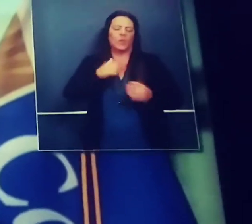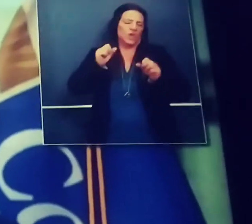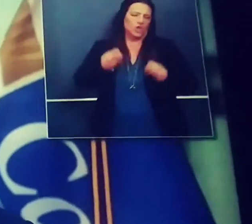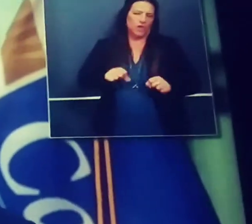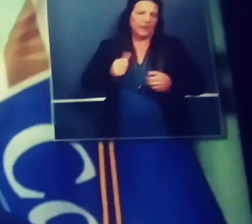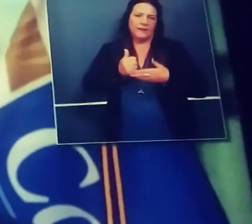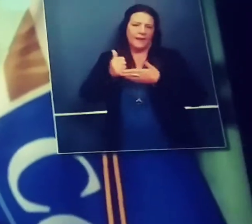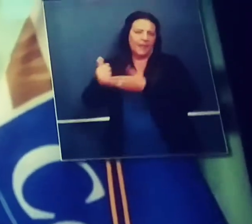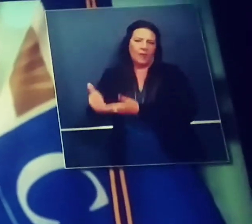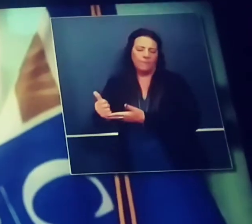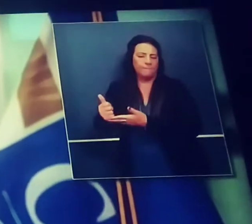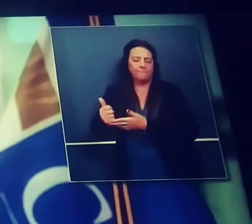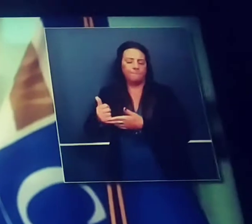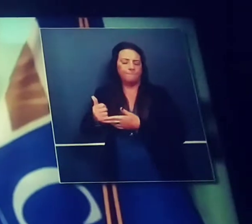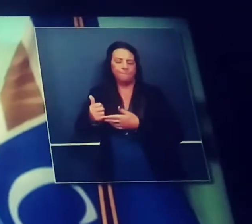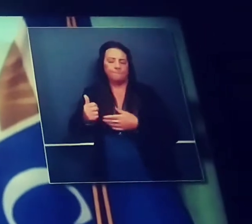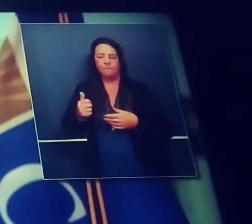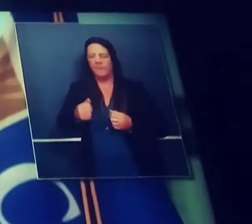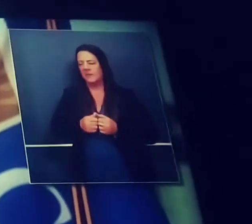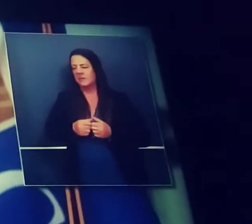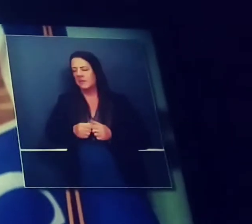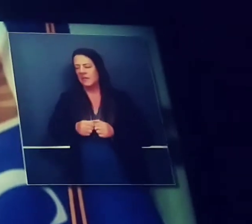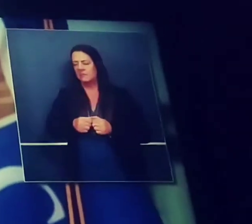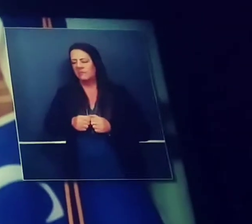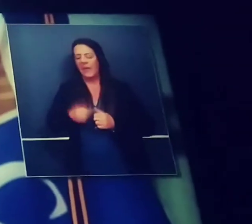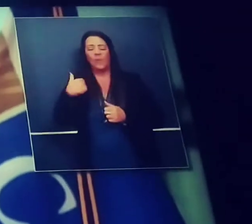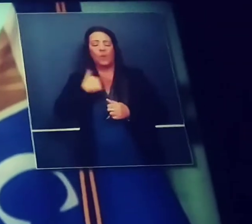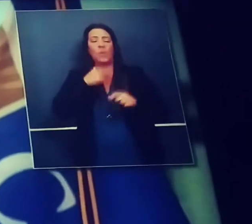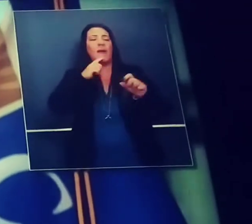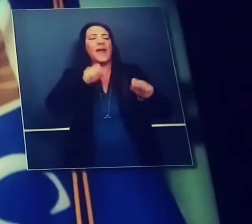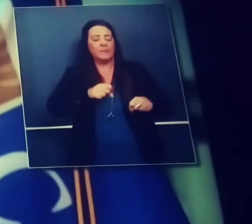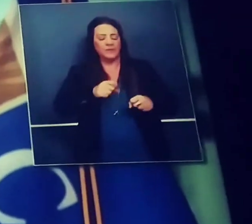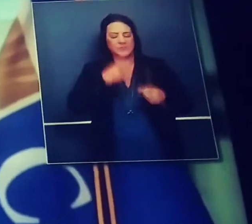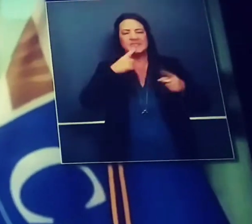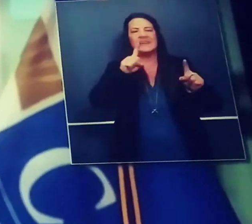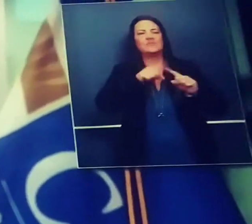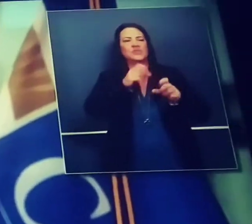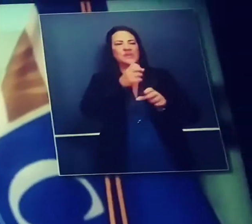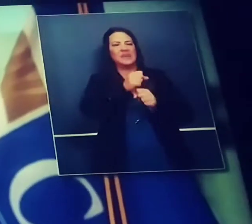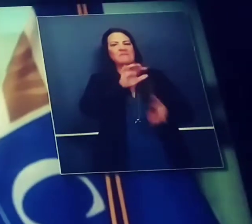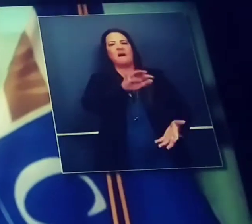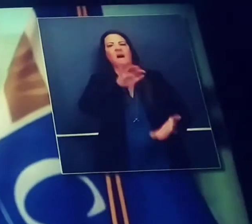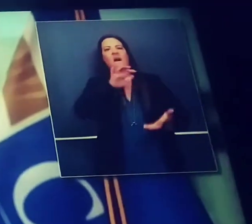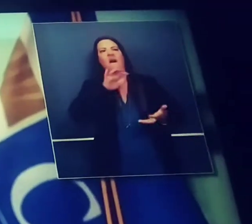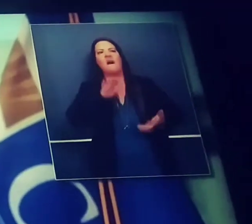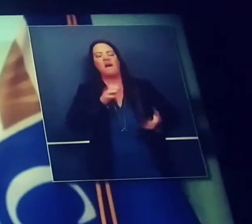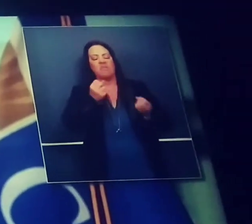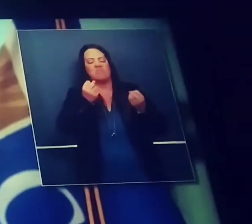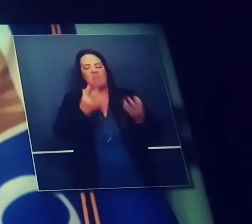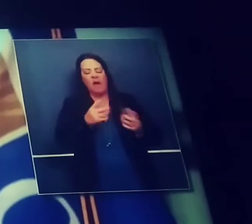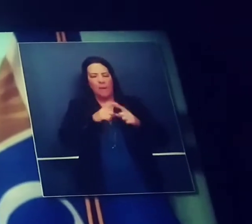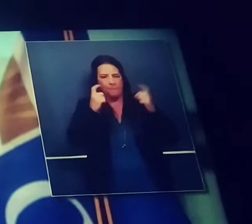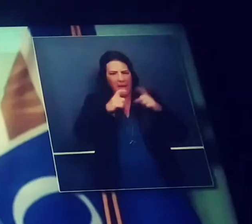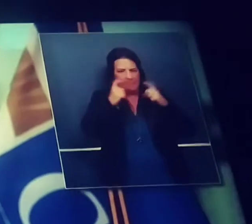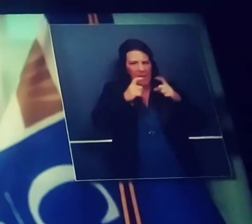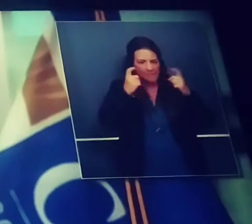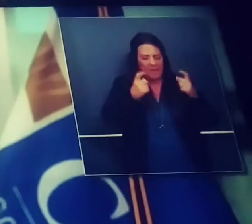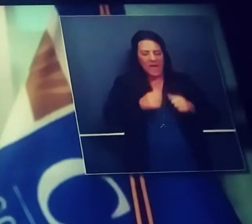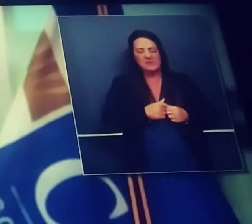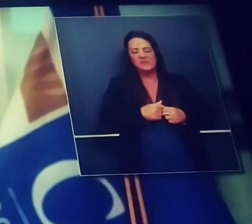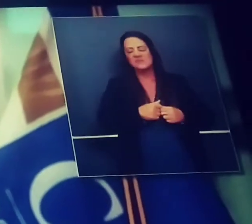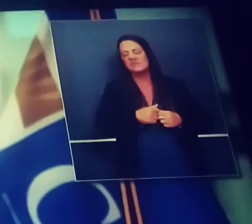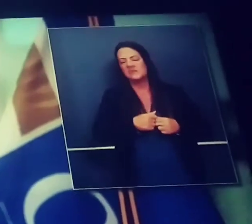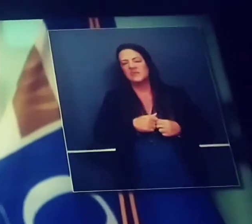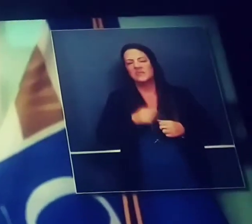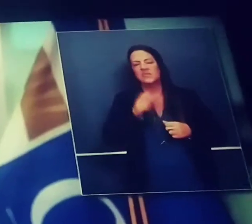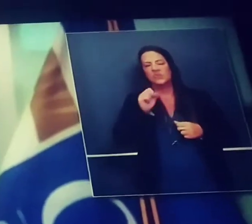our commitments with these large orders of procedure and surgical masks as well as N95 masks to